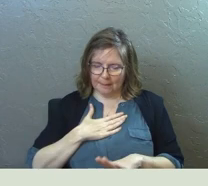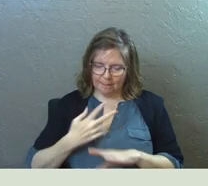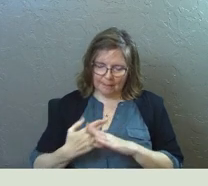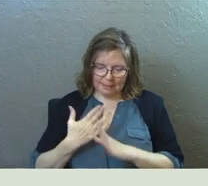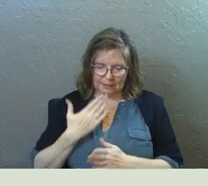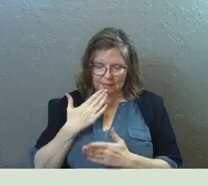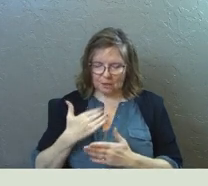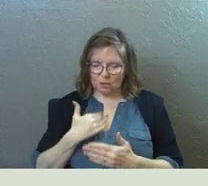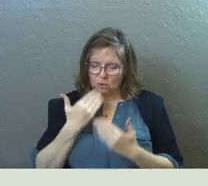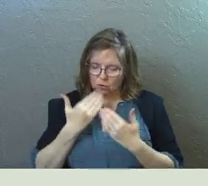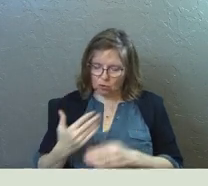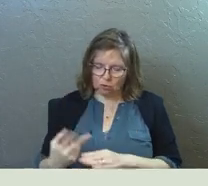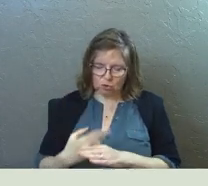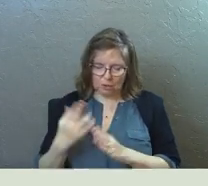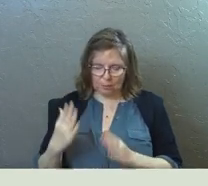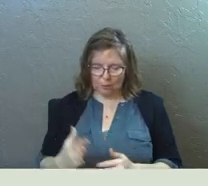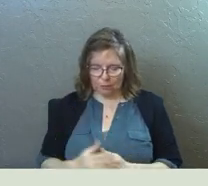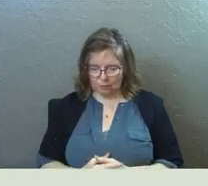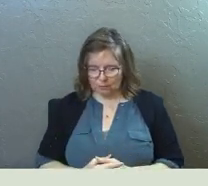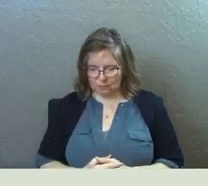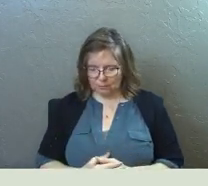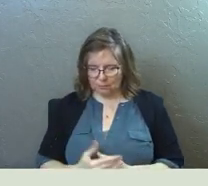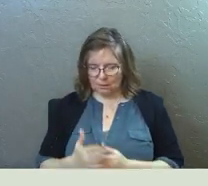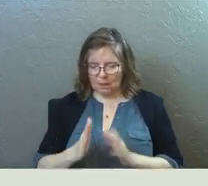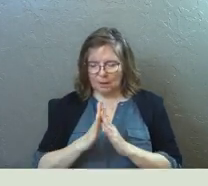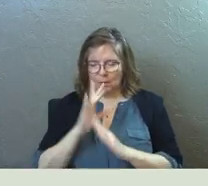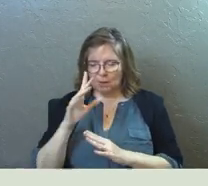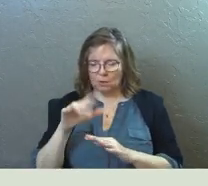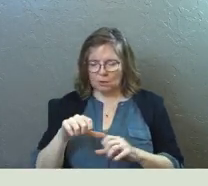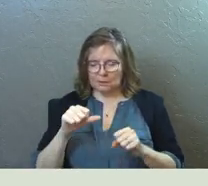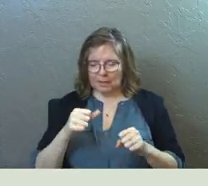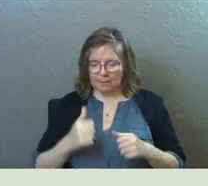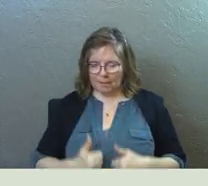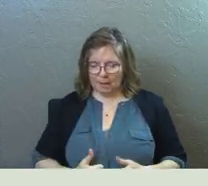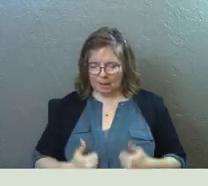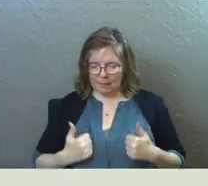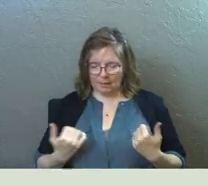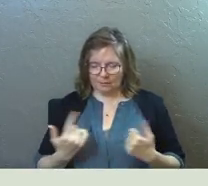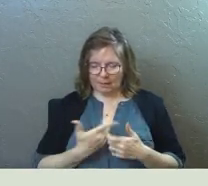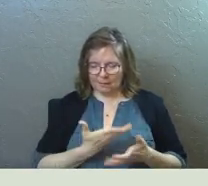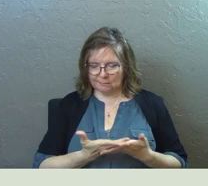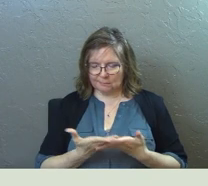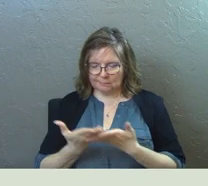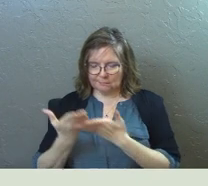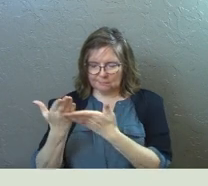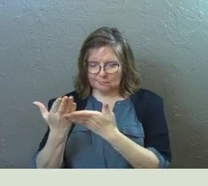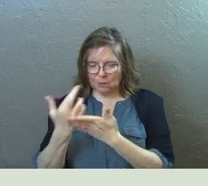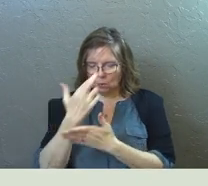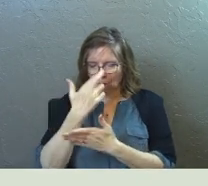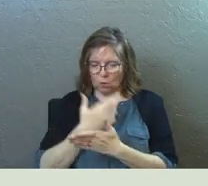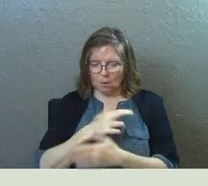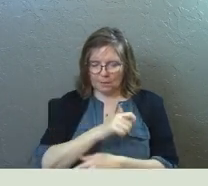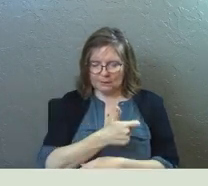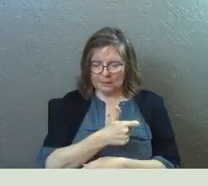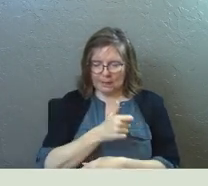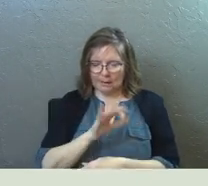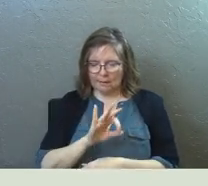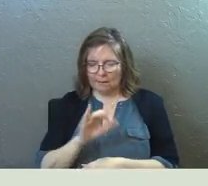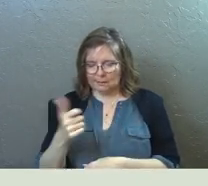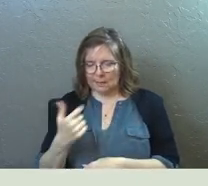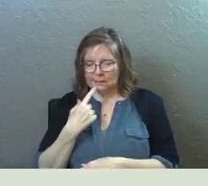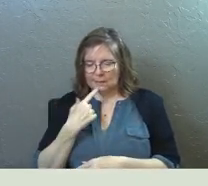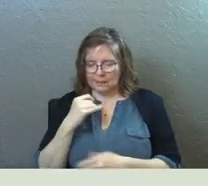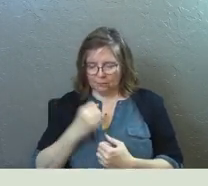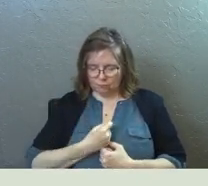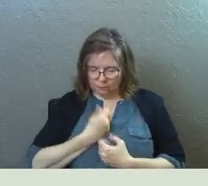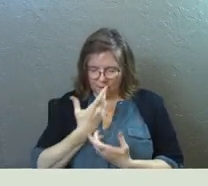shepherd. Thank you that you're a good shepherd. God, pray that you would take my life today. Romans 10, 9 and 10 says, if